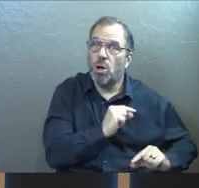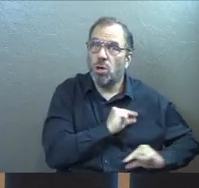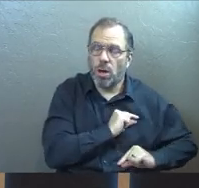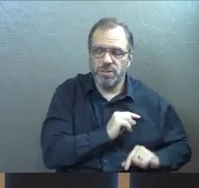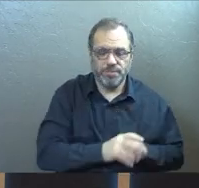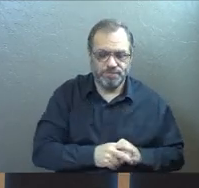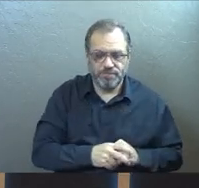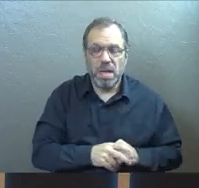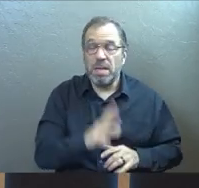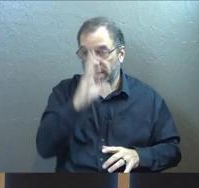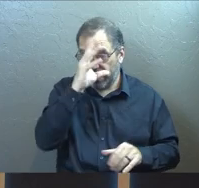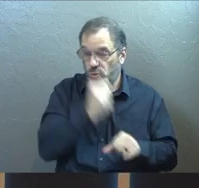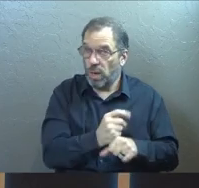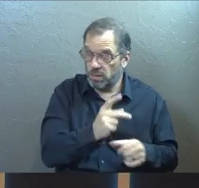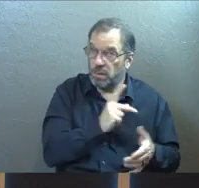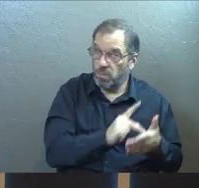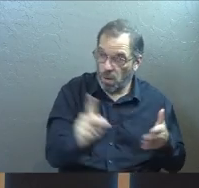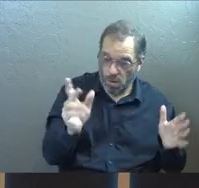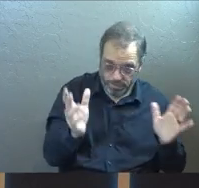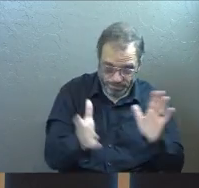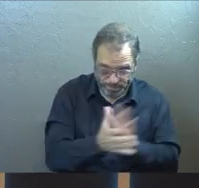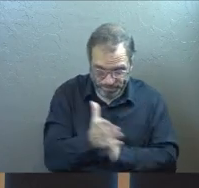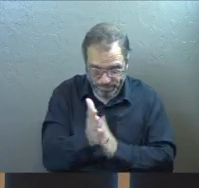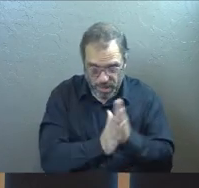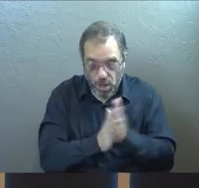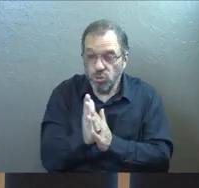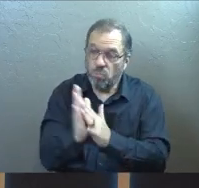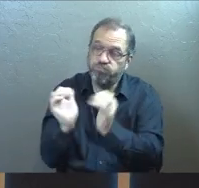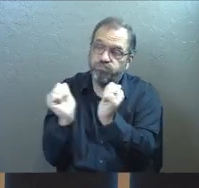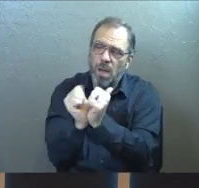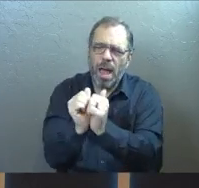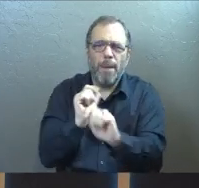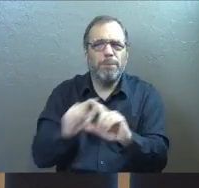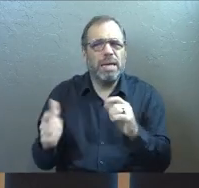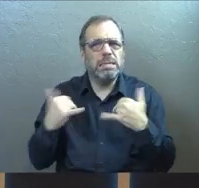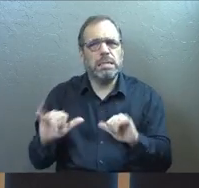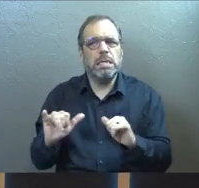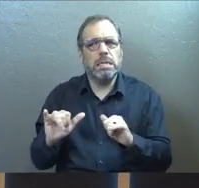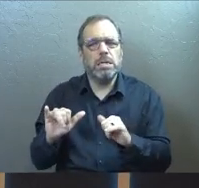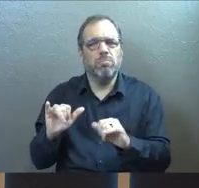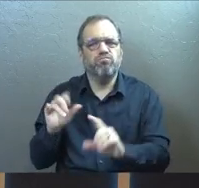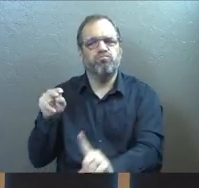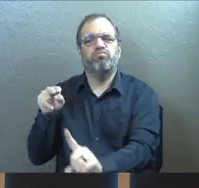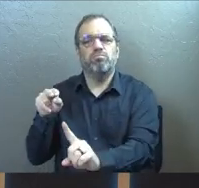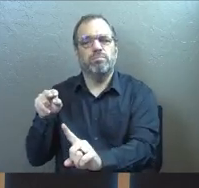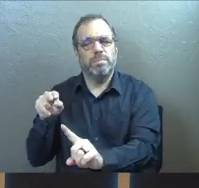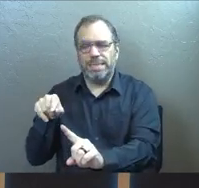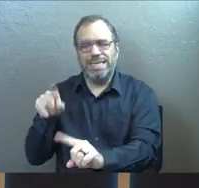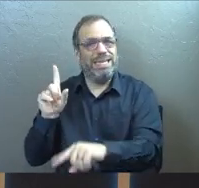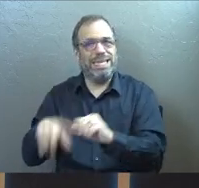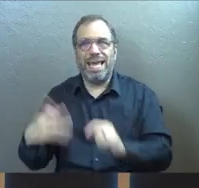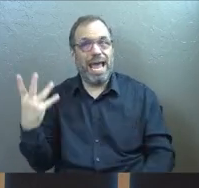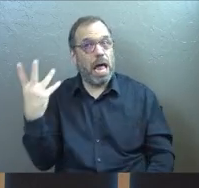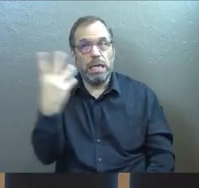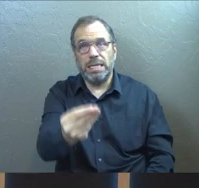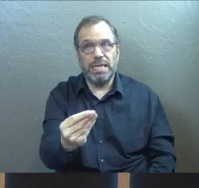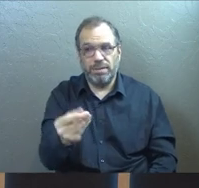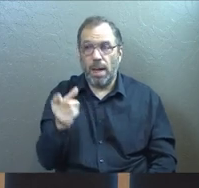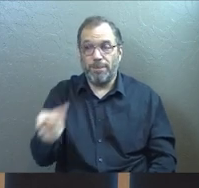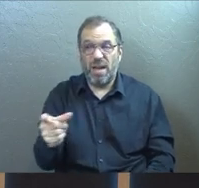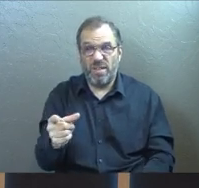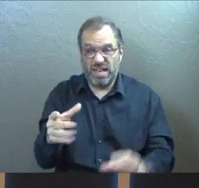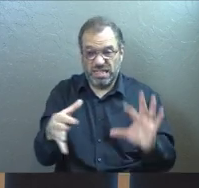They started to trust him a bit. So he's under this house arrest, but he's still under supervision. He can't leave it. He's actually